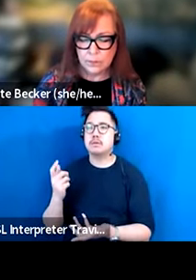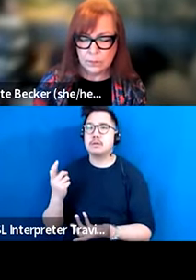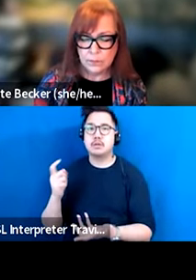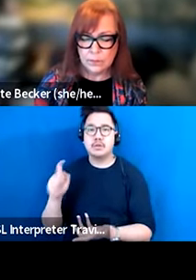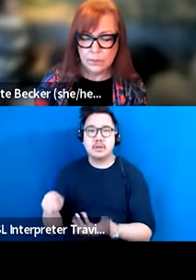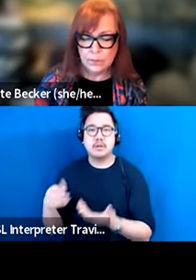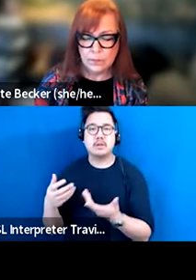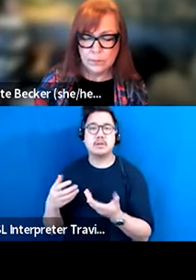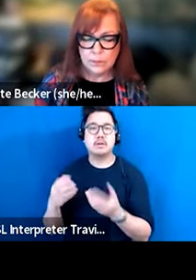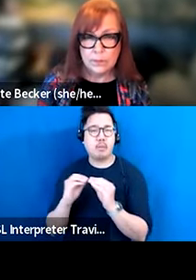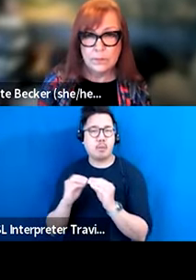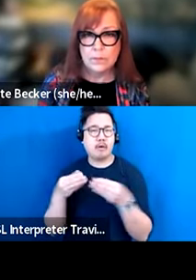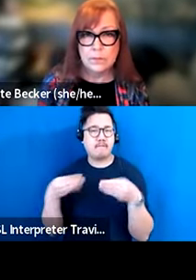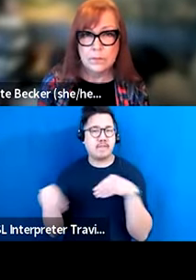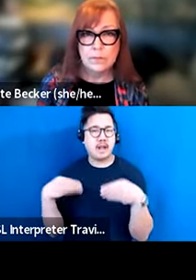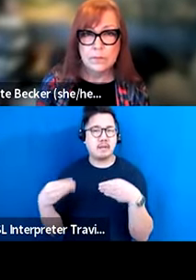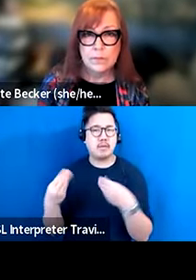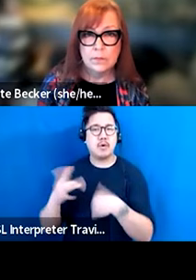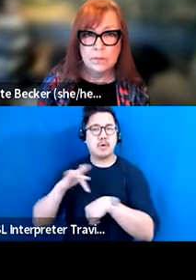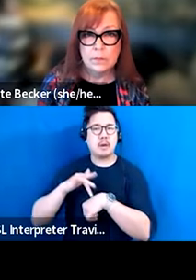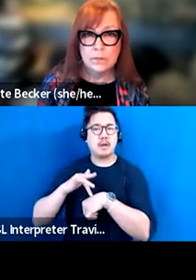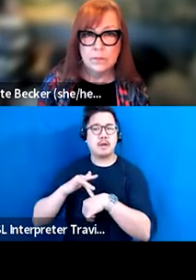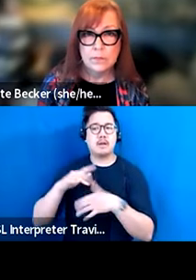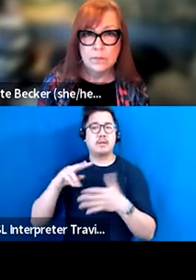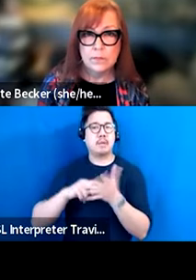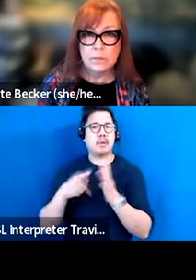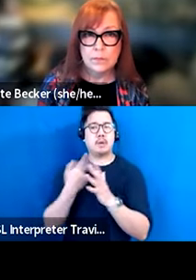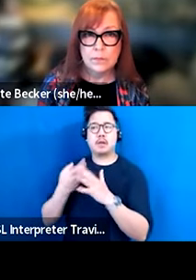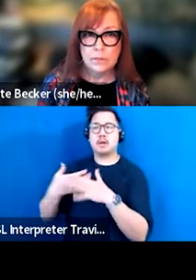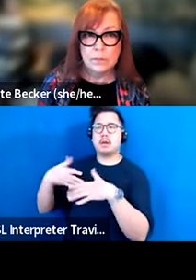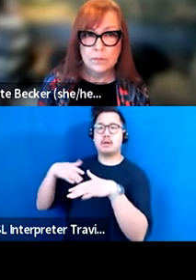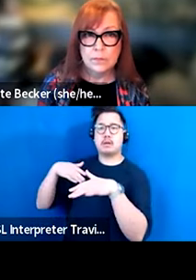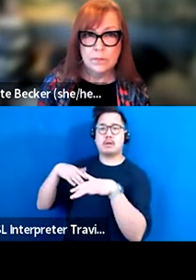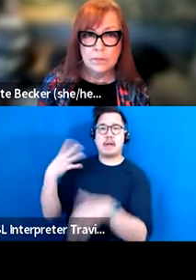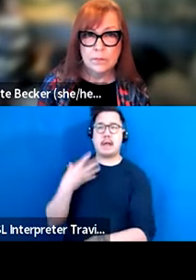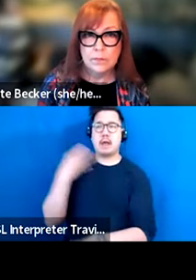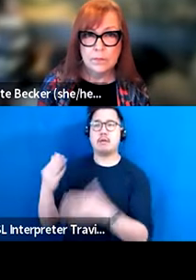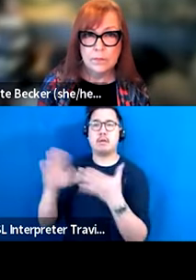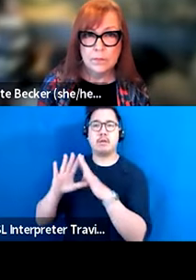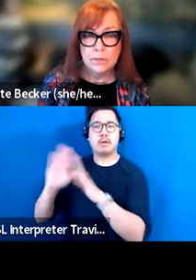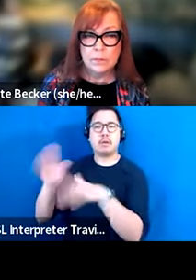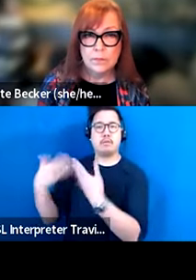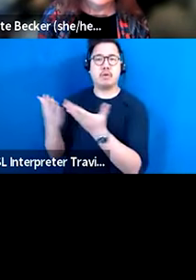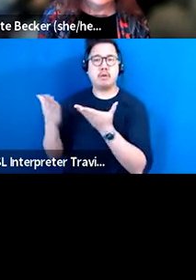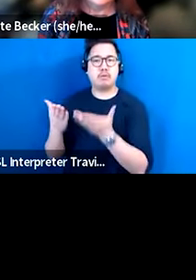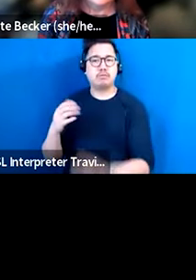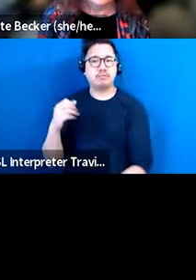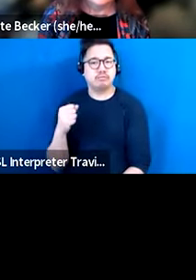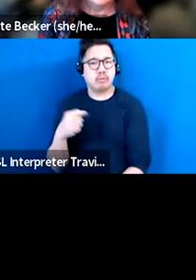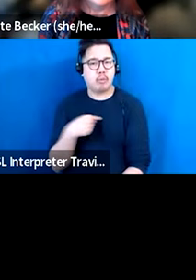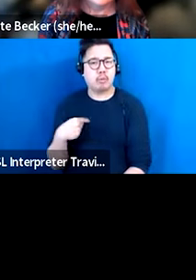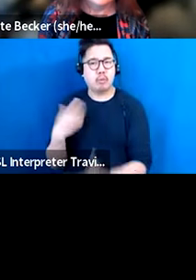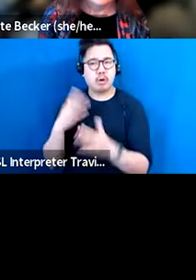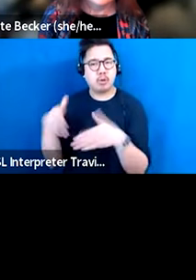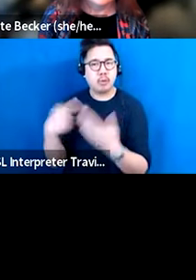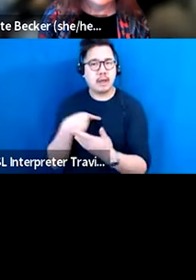resources so that we can get out into the community? So we're looking at, okay, yeah, we do want to do that. We do have